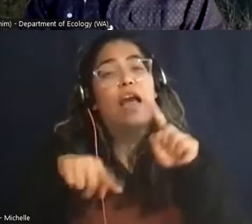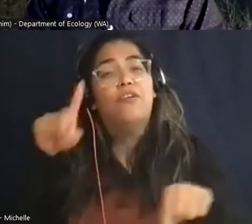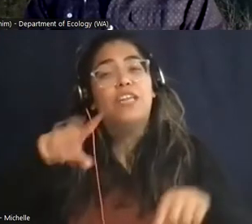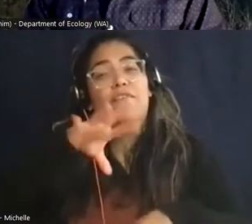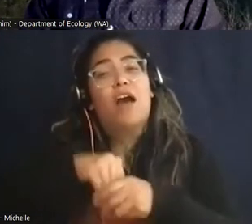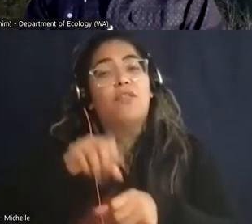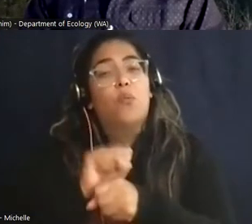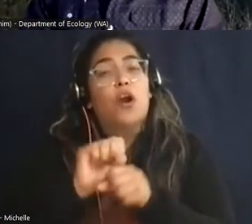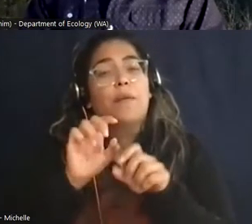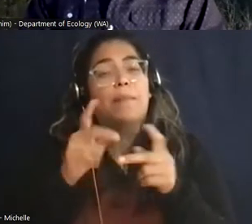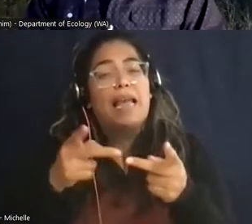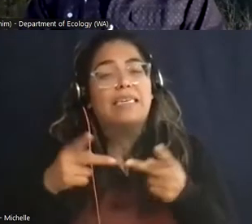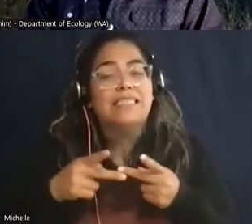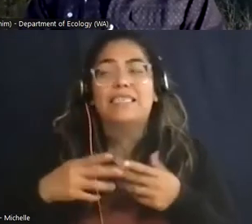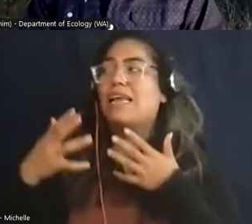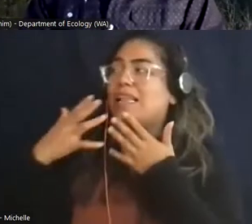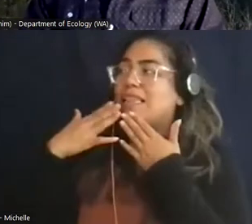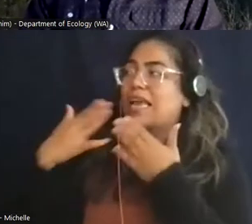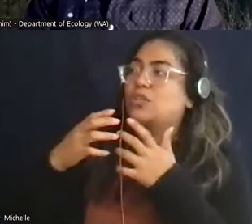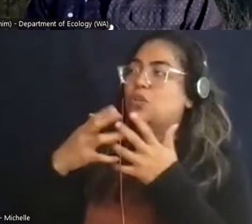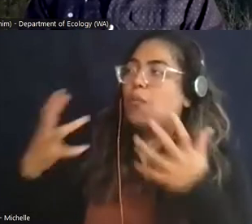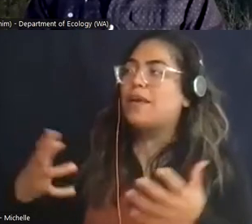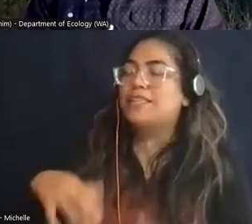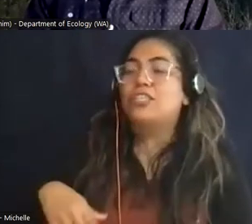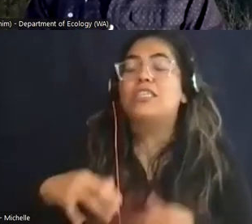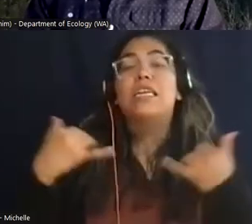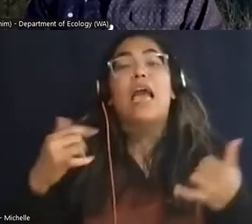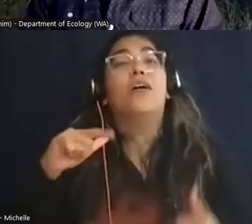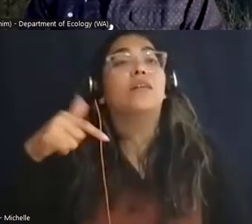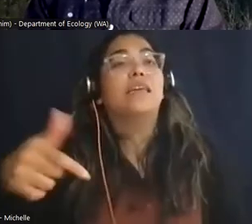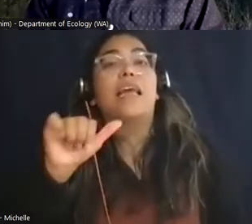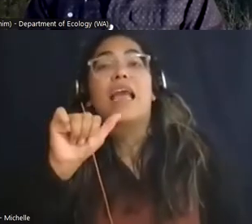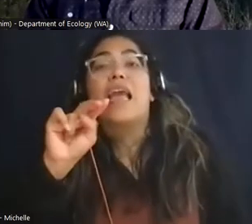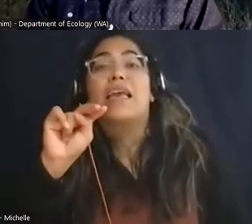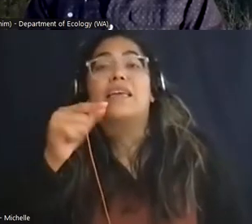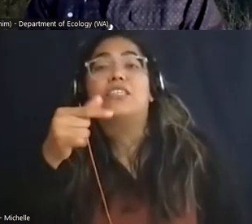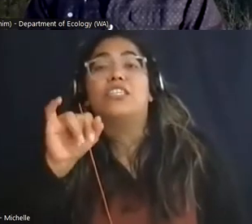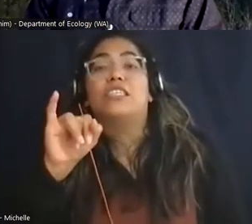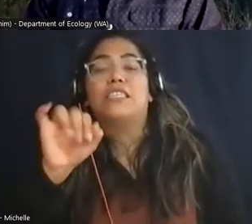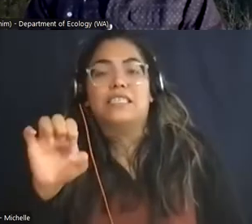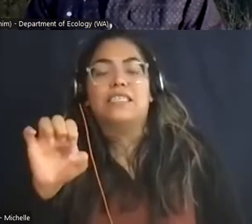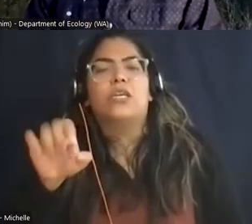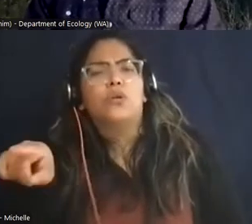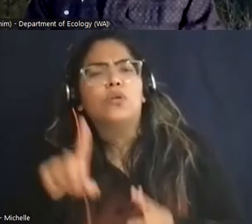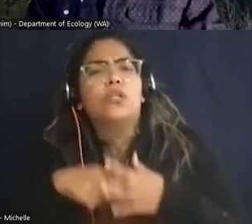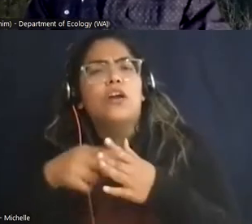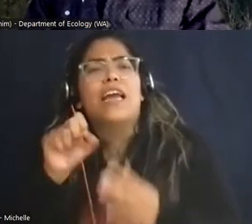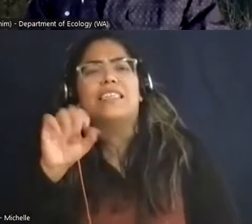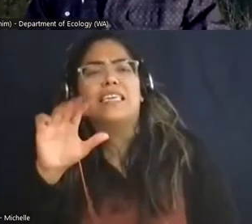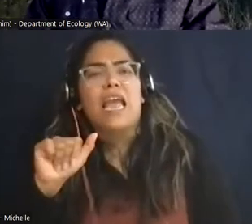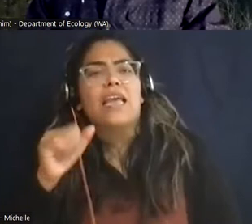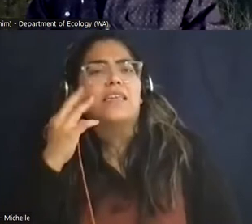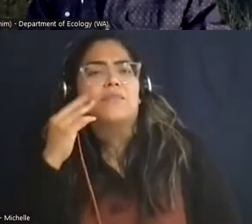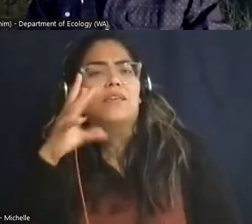um you so much chris and with that uh we'll go to you angie uh you started your sca experience in high school